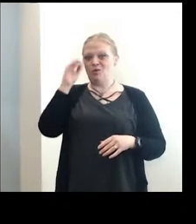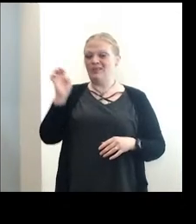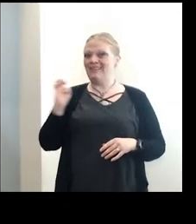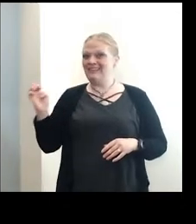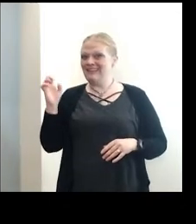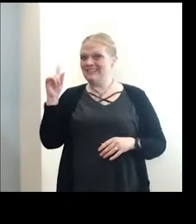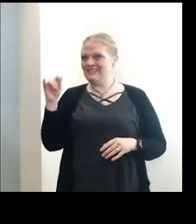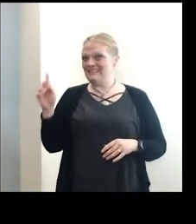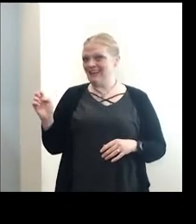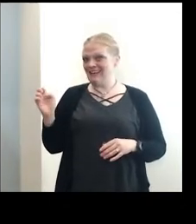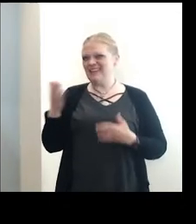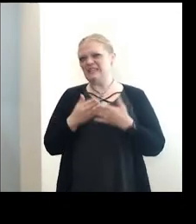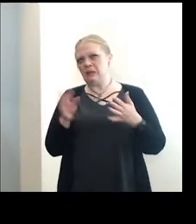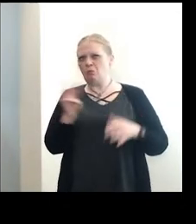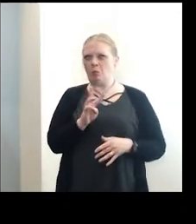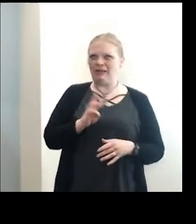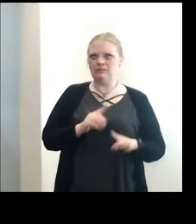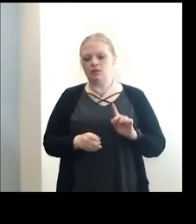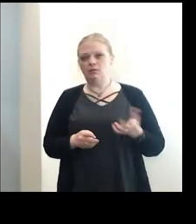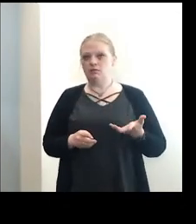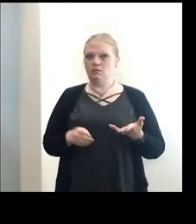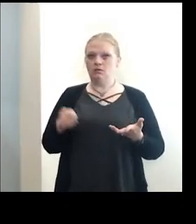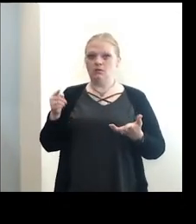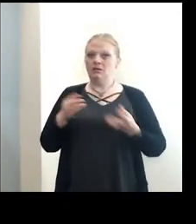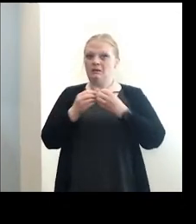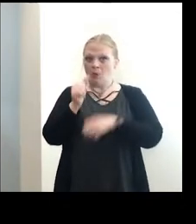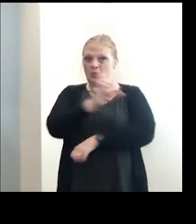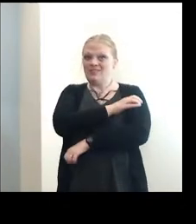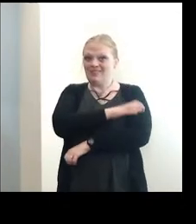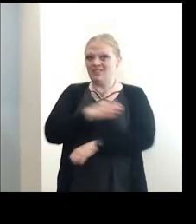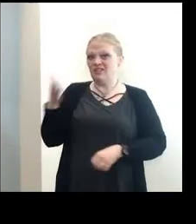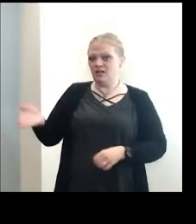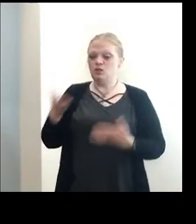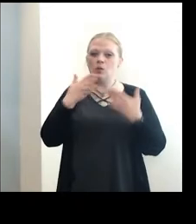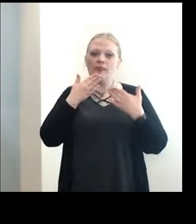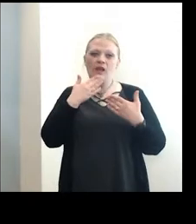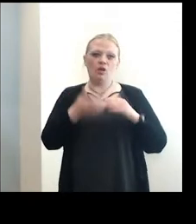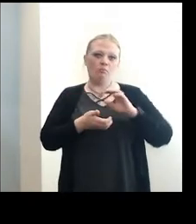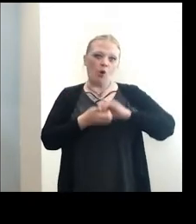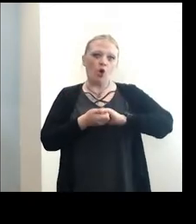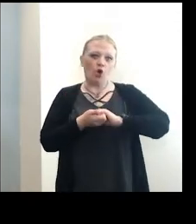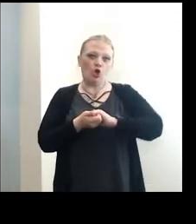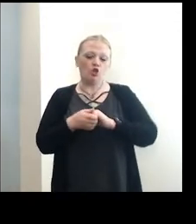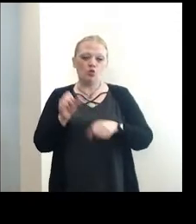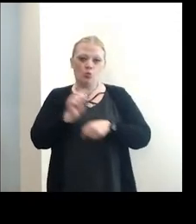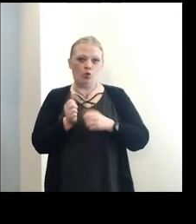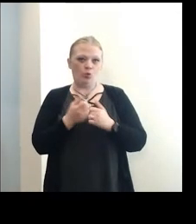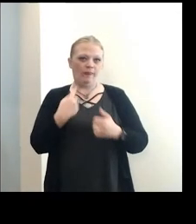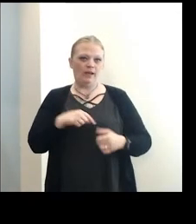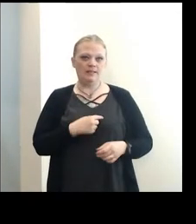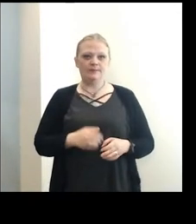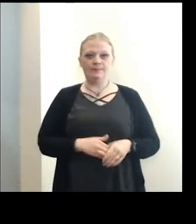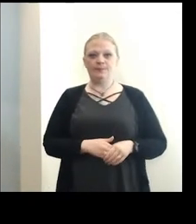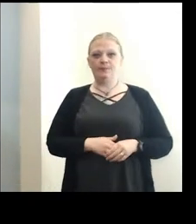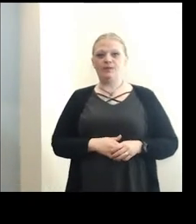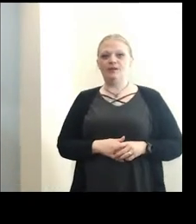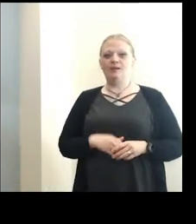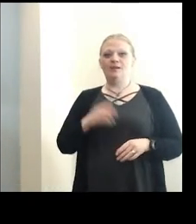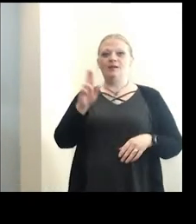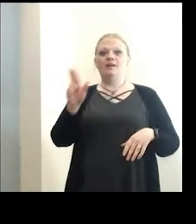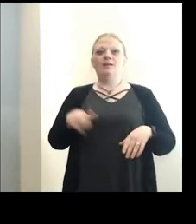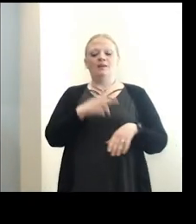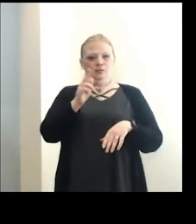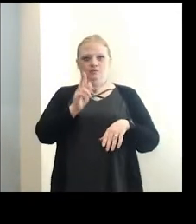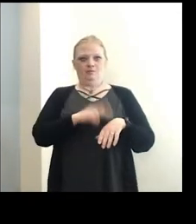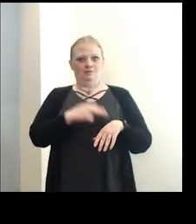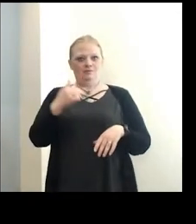Buffalo, some parts of the west side. So that's where most of these clinics are. I want to thank our partners for working with us on that. And then, of course, we have our Shot in